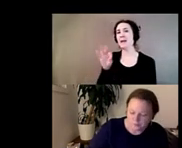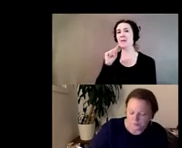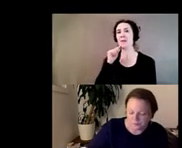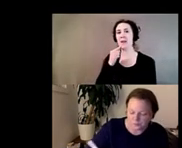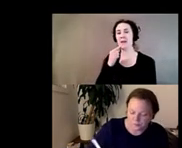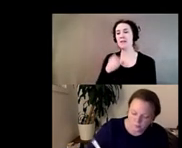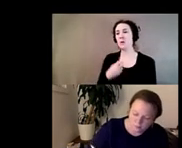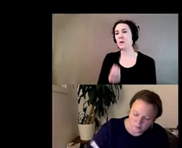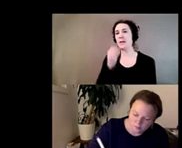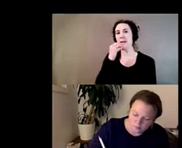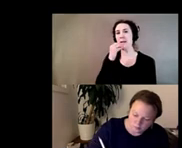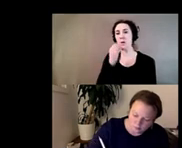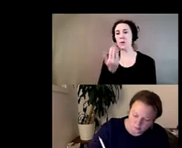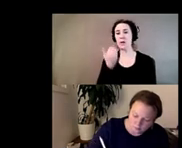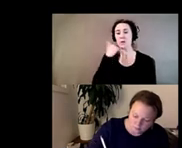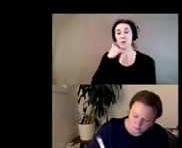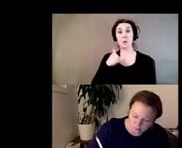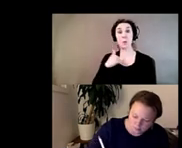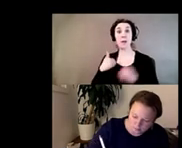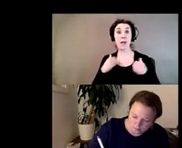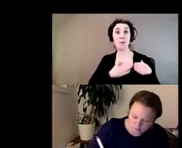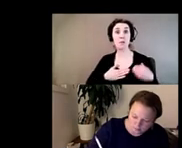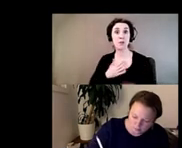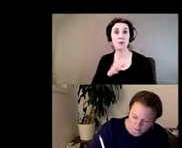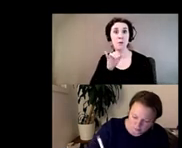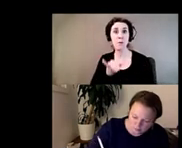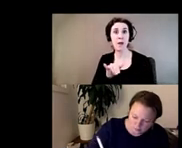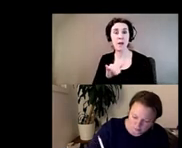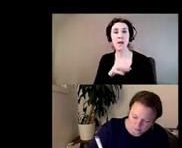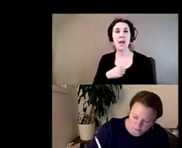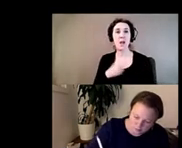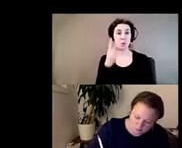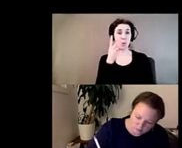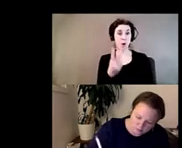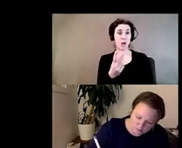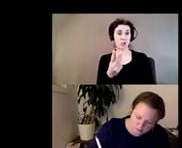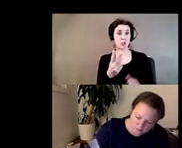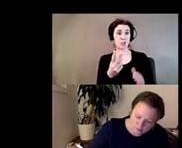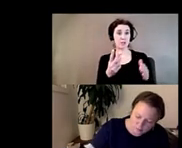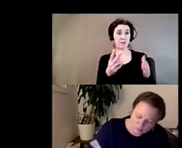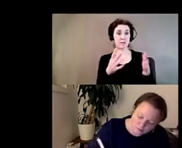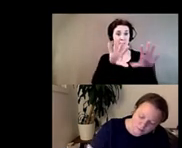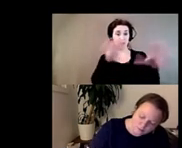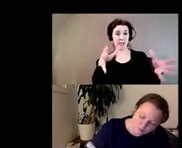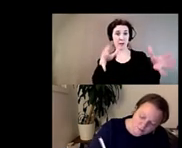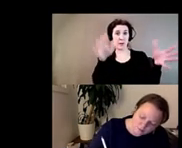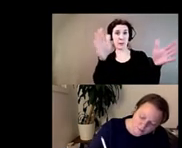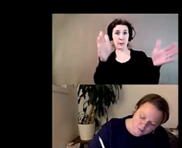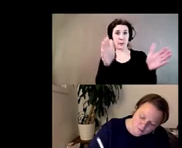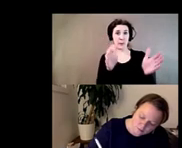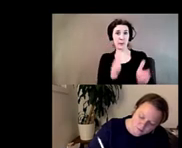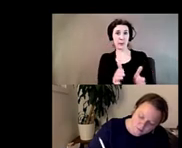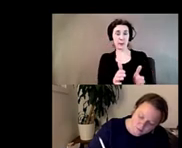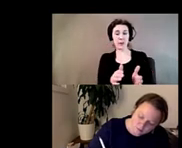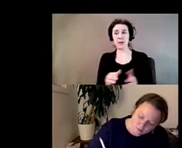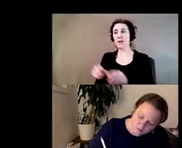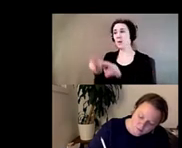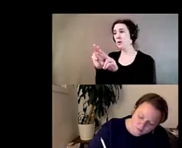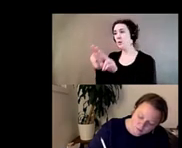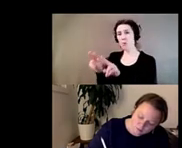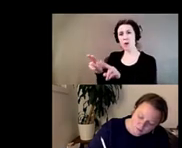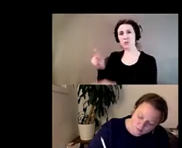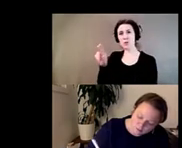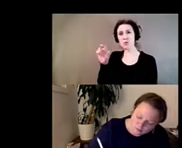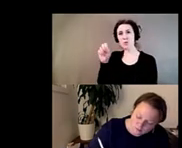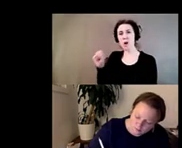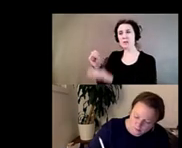we consume it we get pleasure out of it right and we watch this body waste away now that's an extra incredible move to make and it has nothing